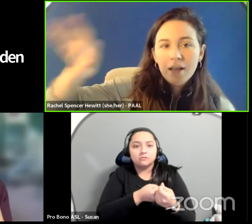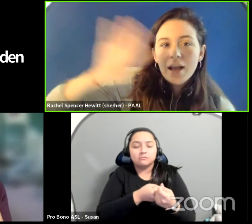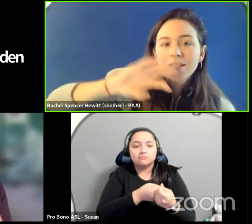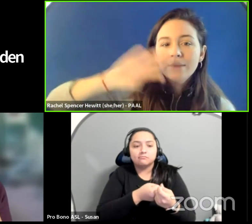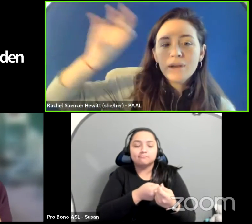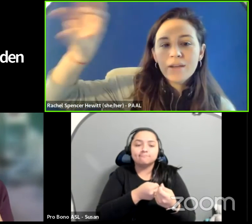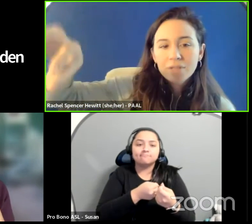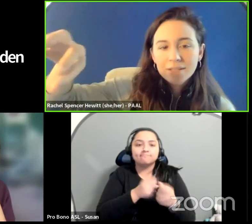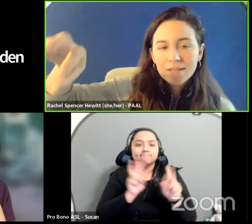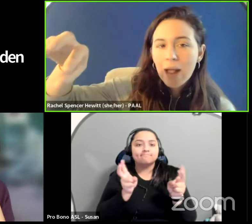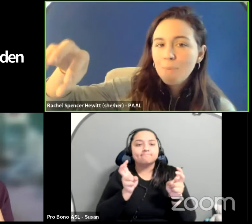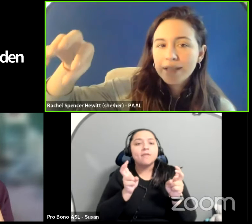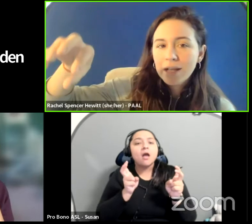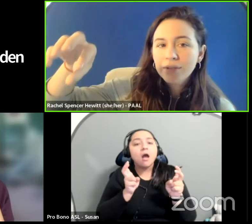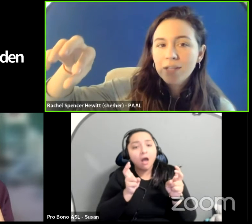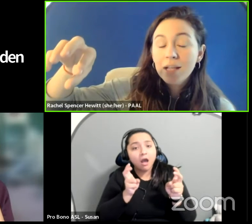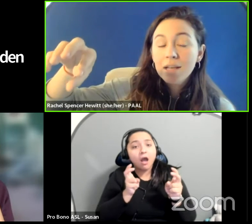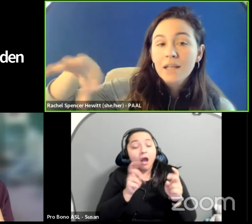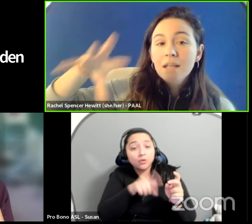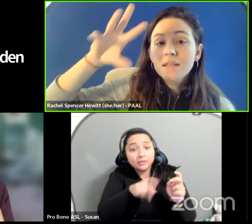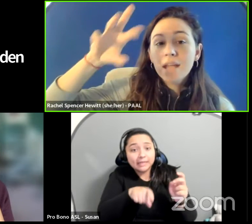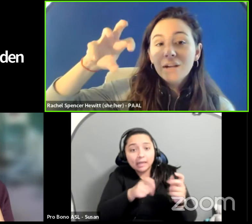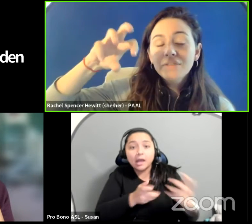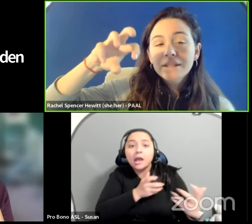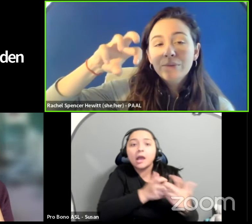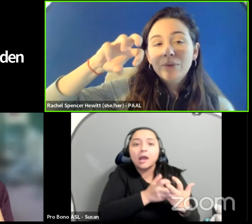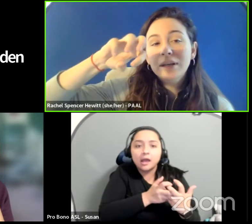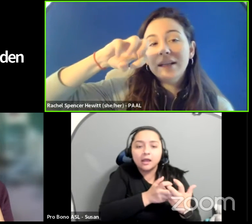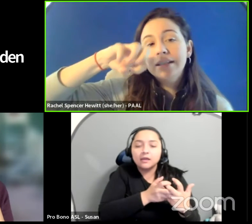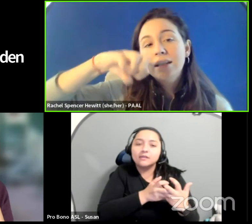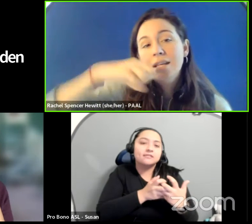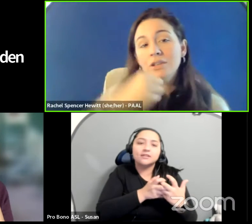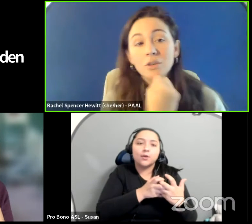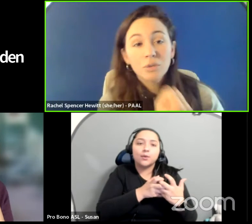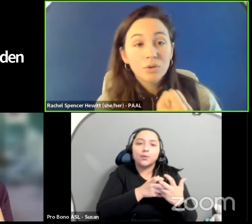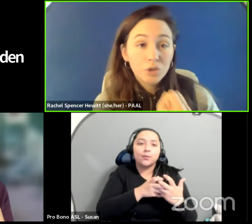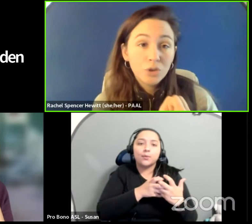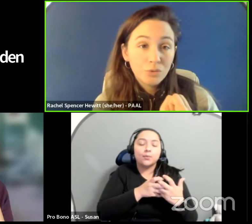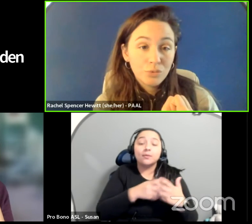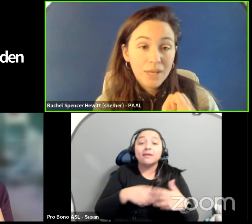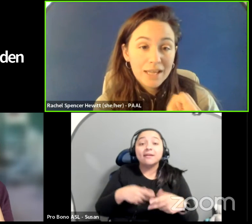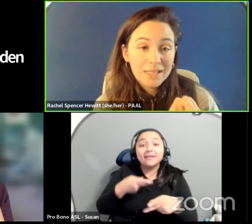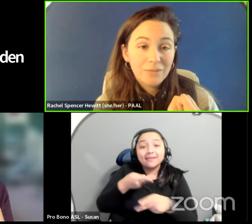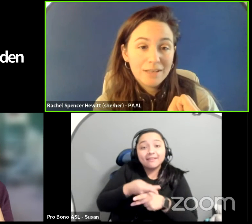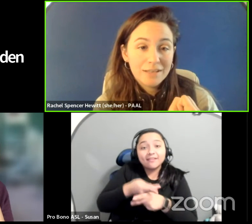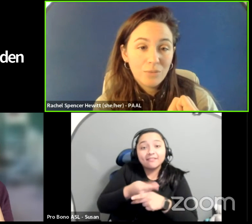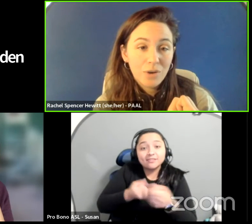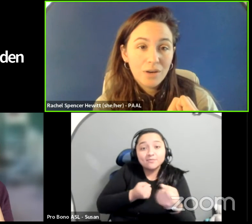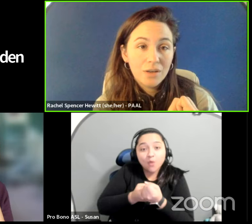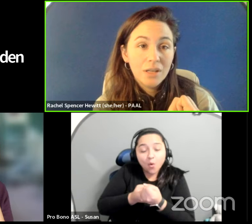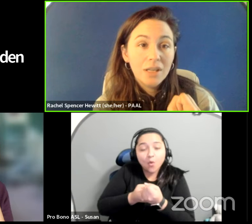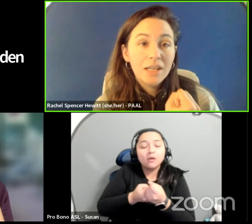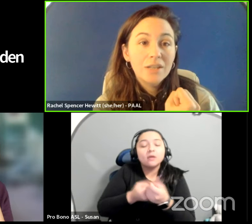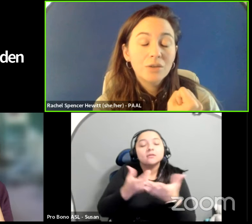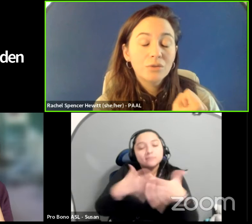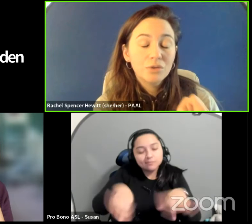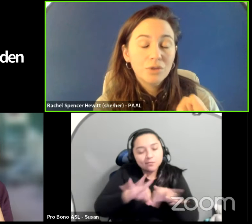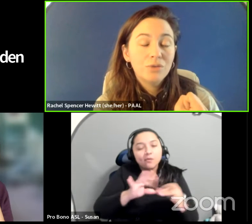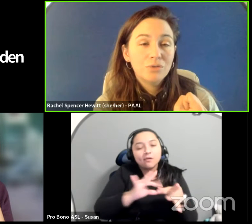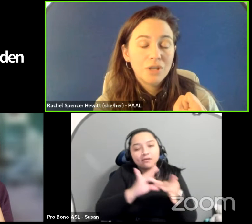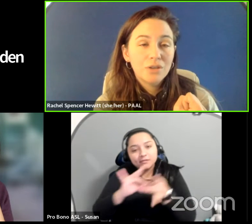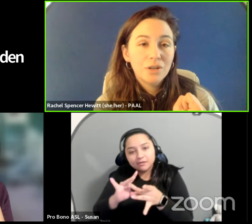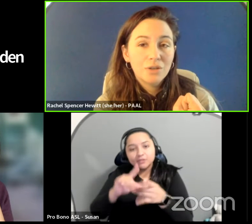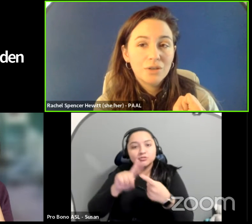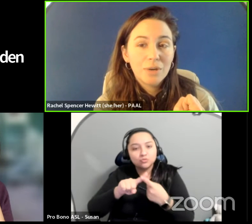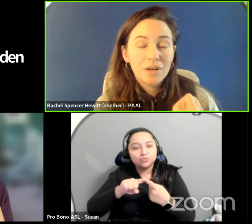as a benevolence that happens outside. Caregiver support is integral to anti-racism work, integral